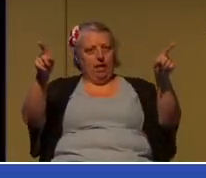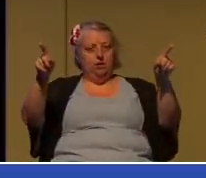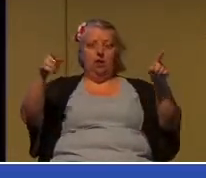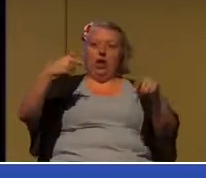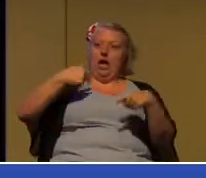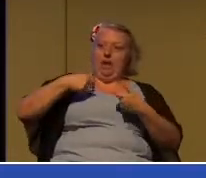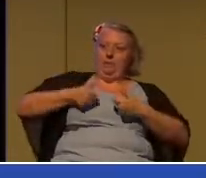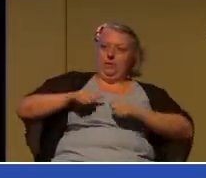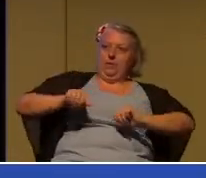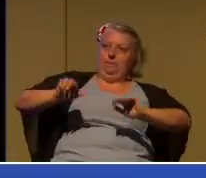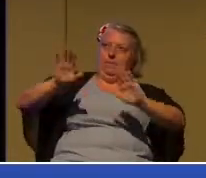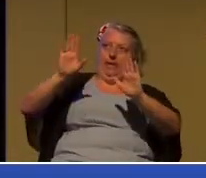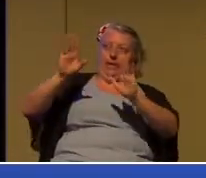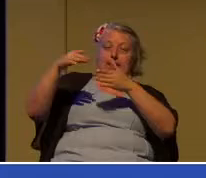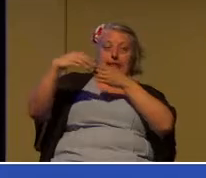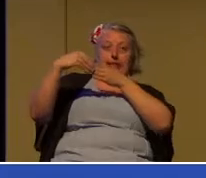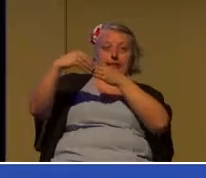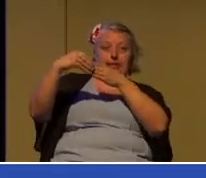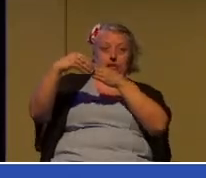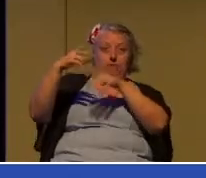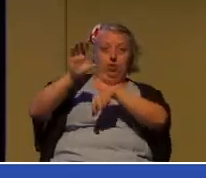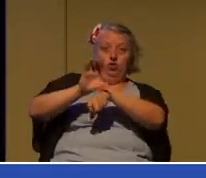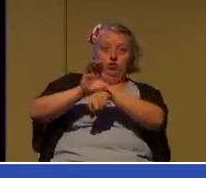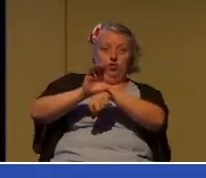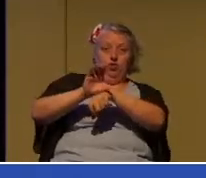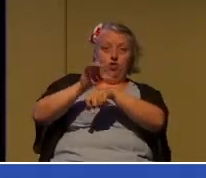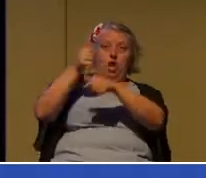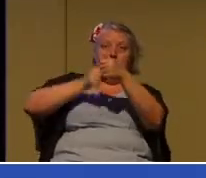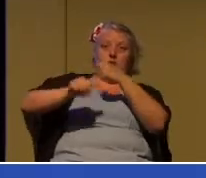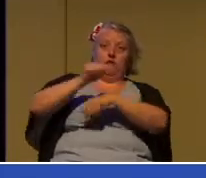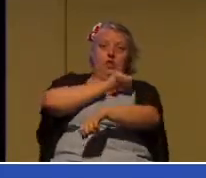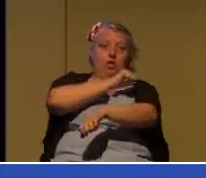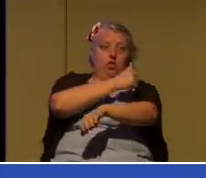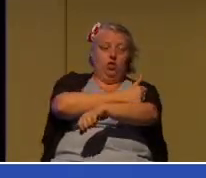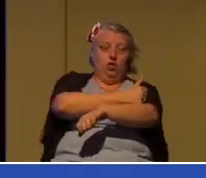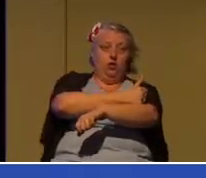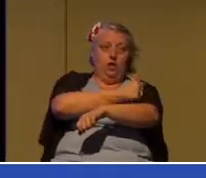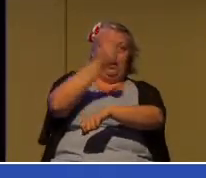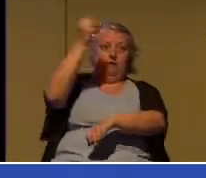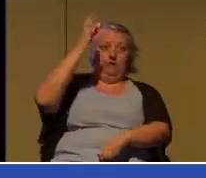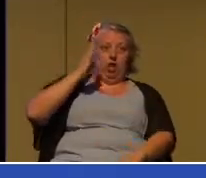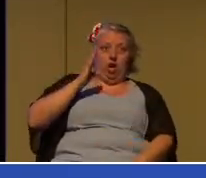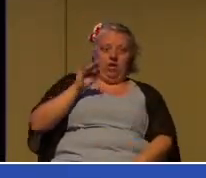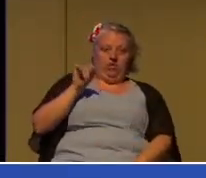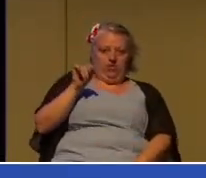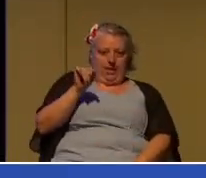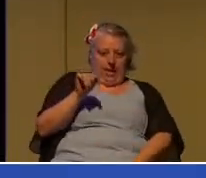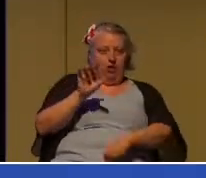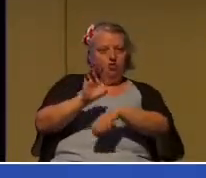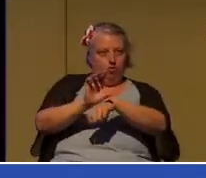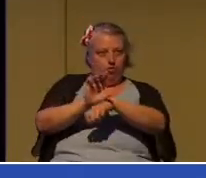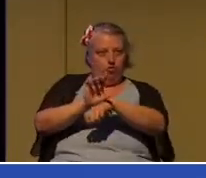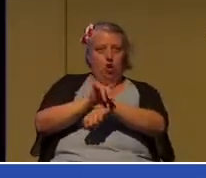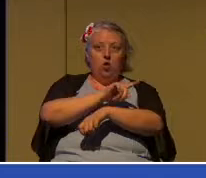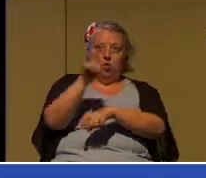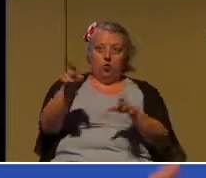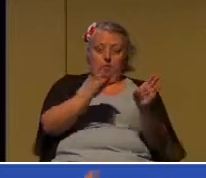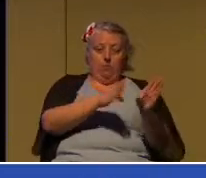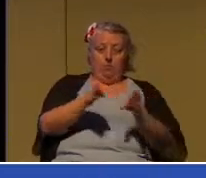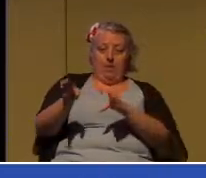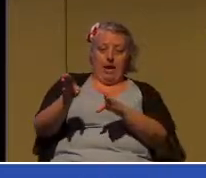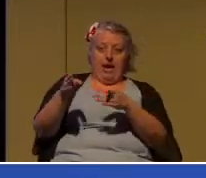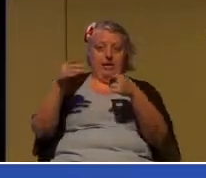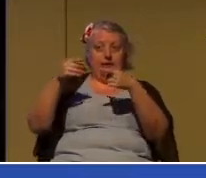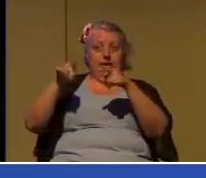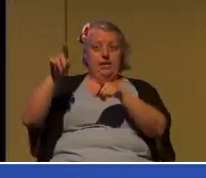submitting yourself to the leadership of the church and to the authority of God through the church and you are prepared as God gives you grace to